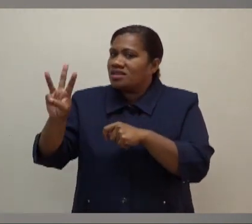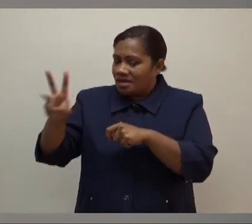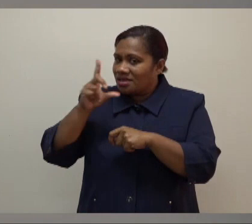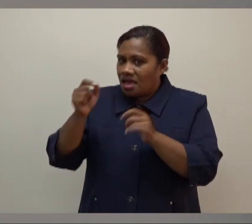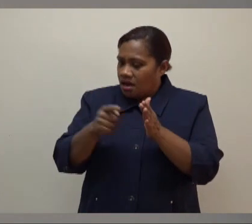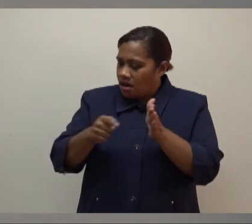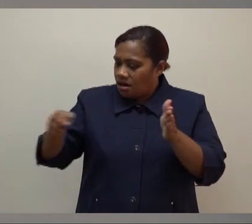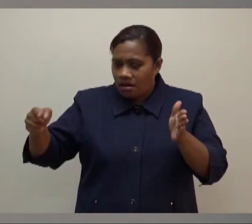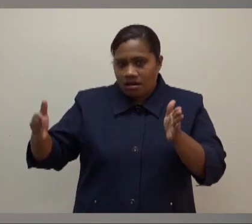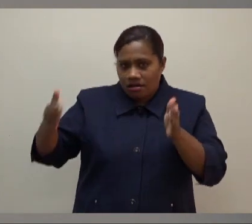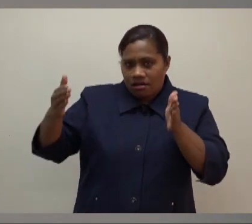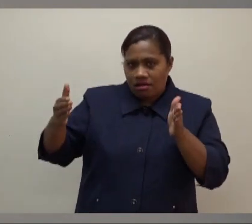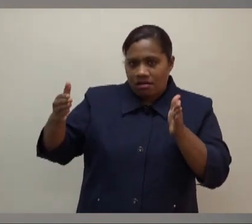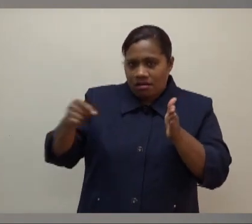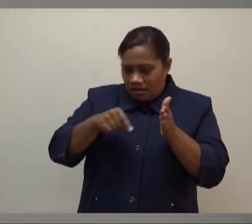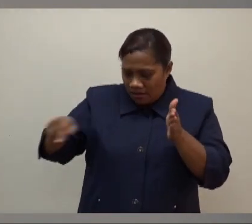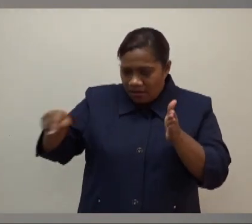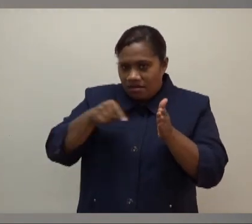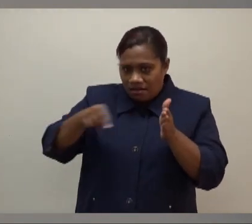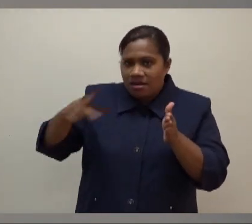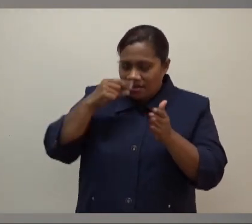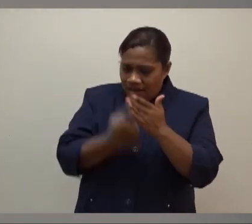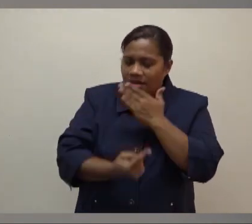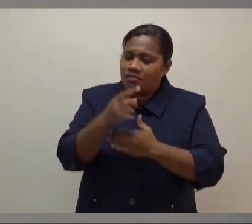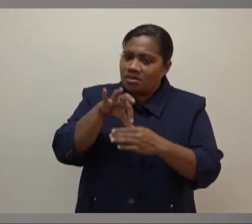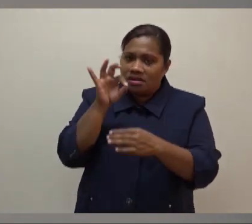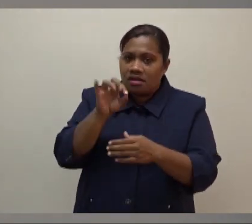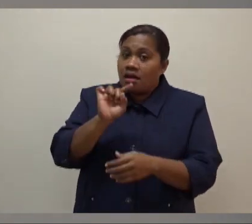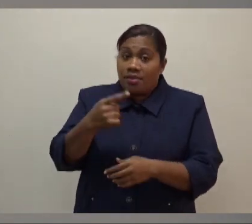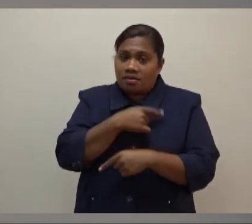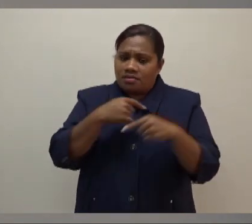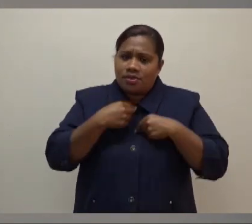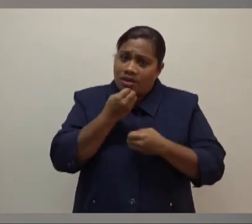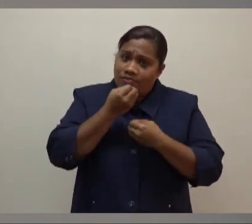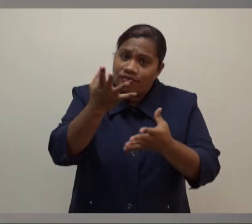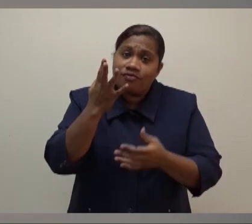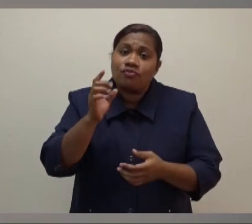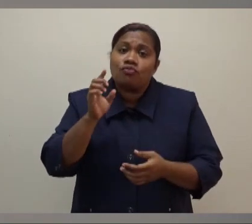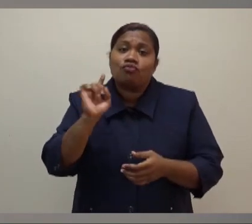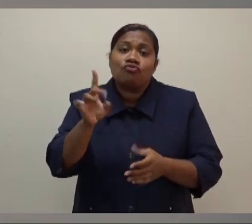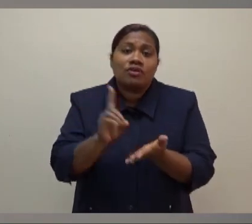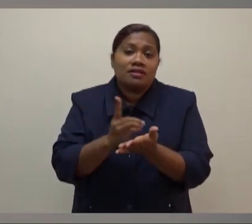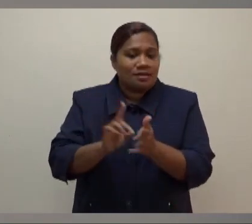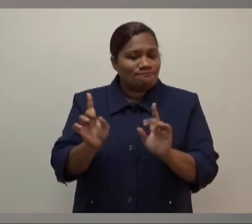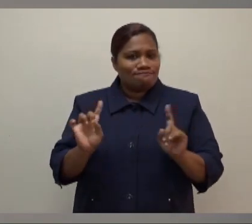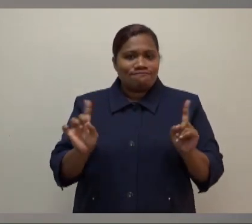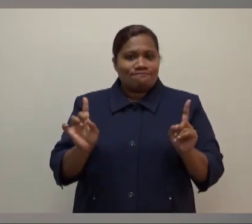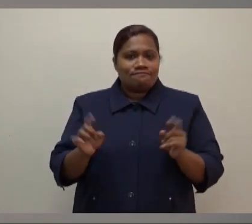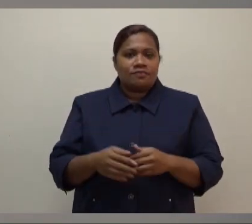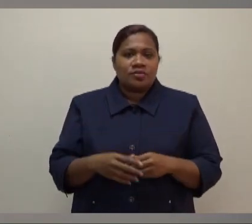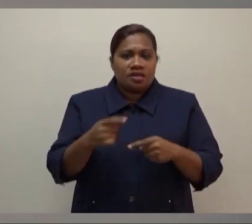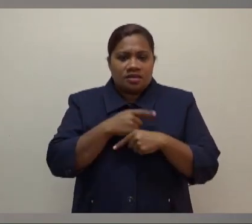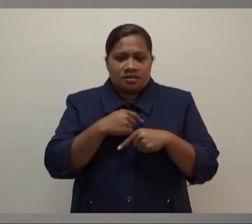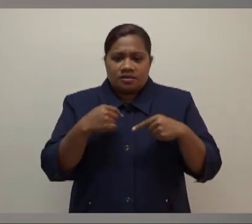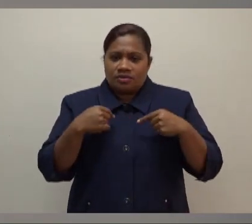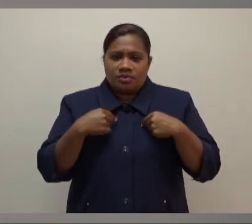the window where elections can be held. Of course, we're not going to tell you what date the election will be held, nor have we ourselves determined what